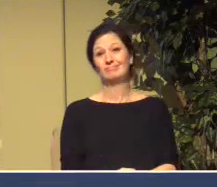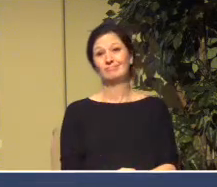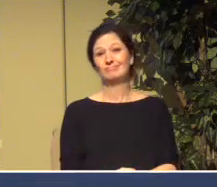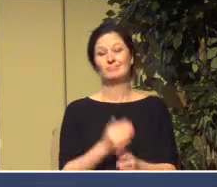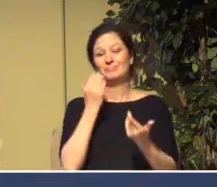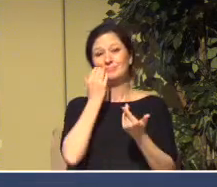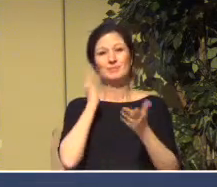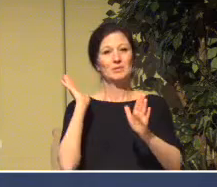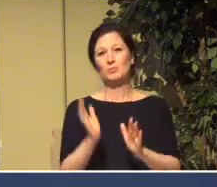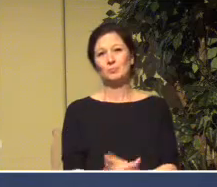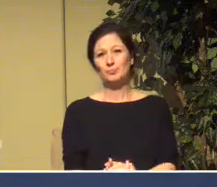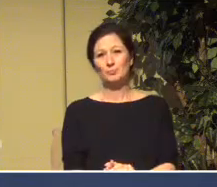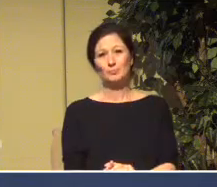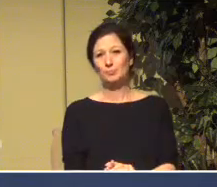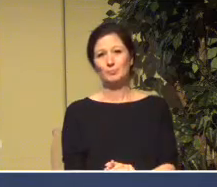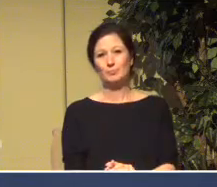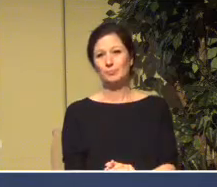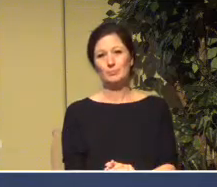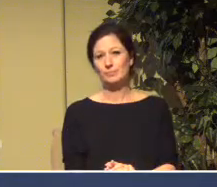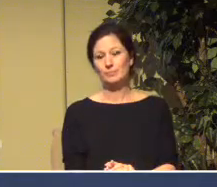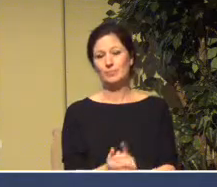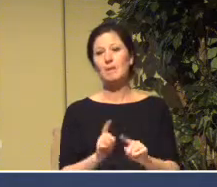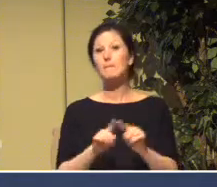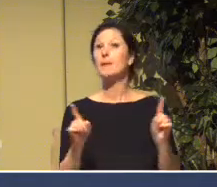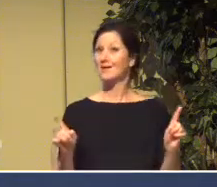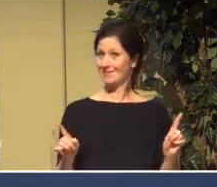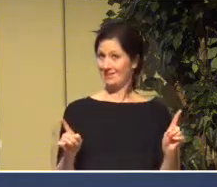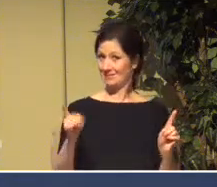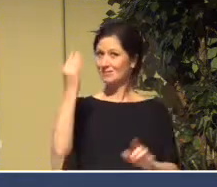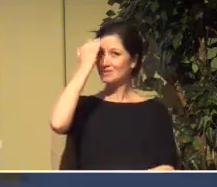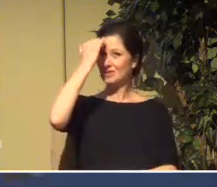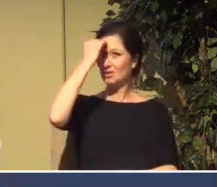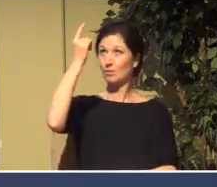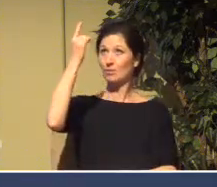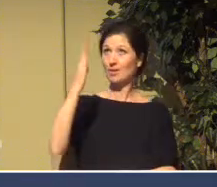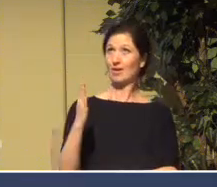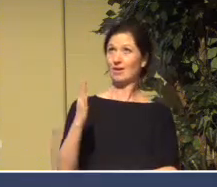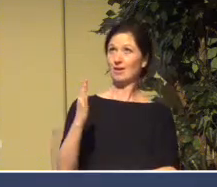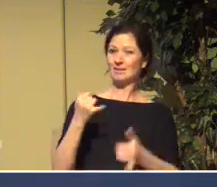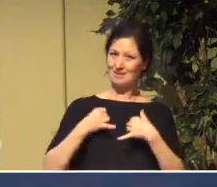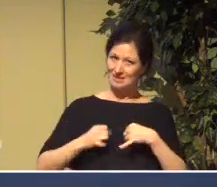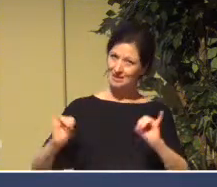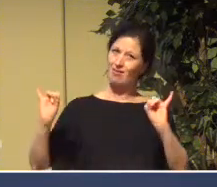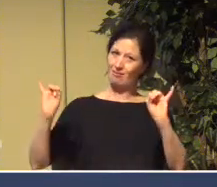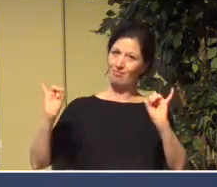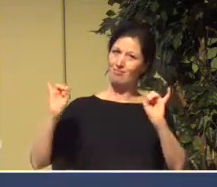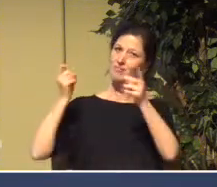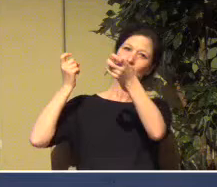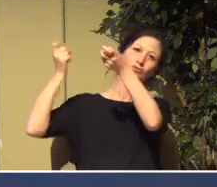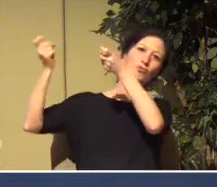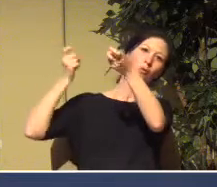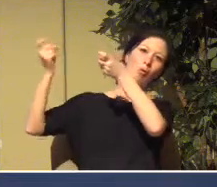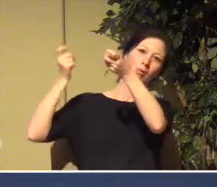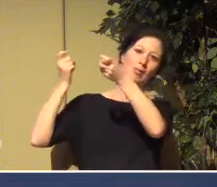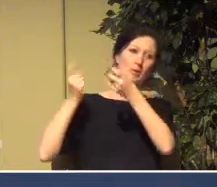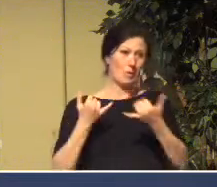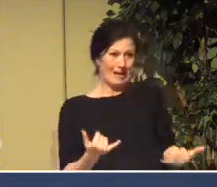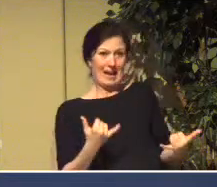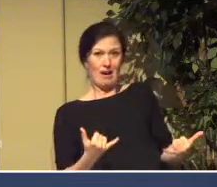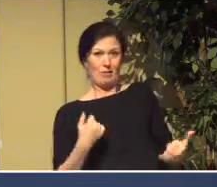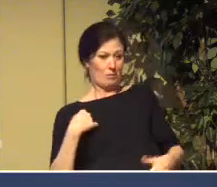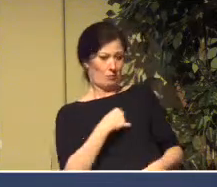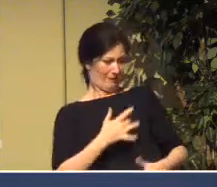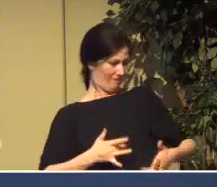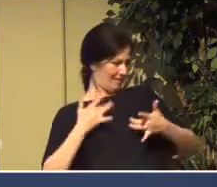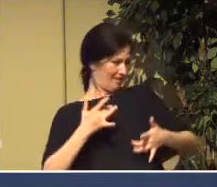We don't know. But we do know this. God is in control in the midst of our out-of-control experience here, and as